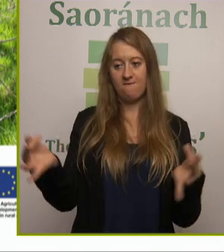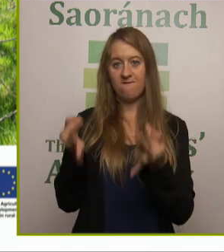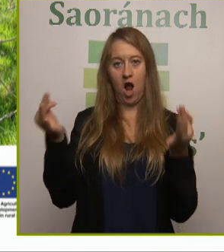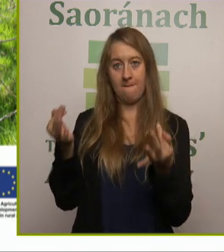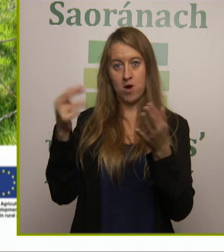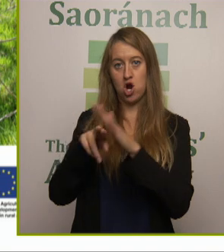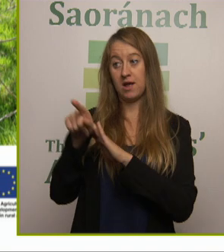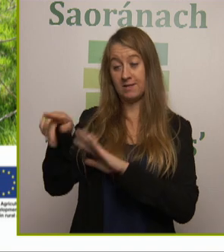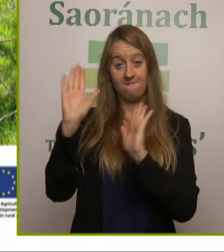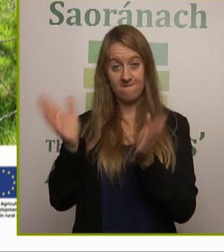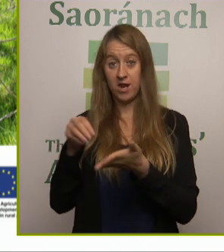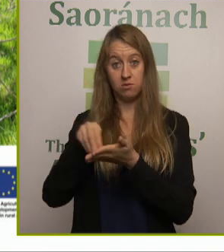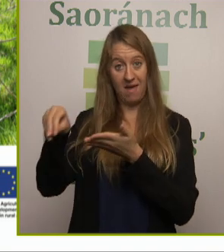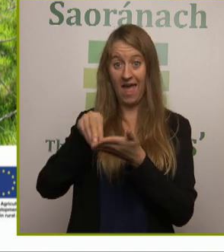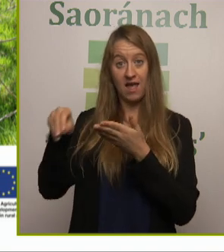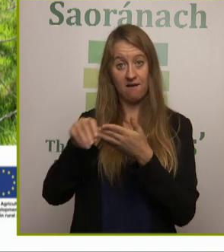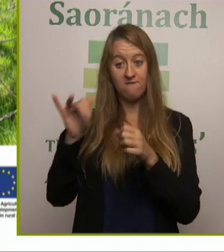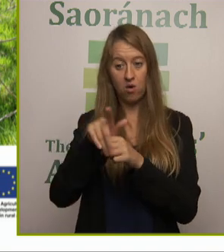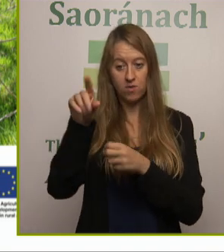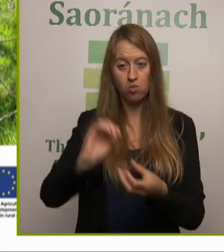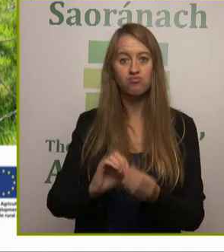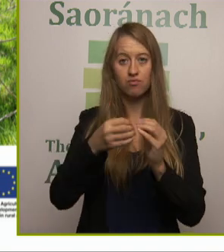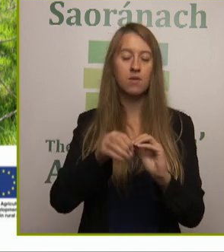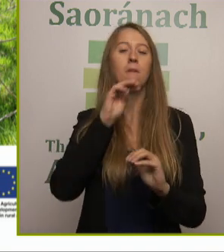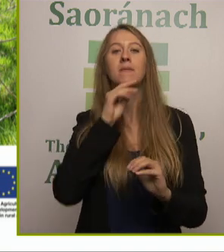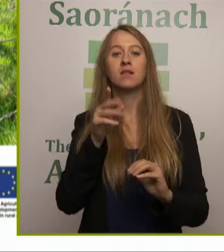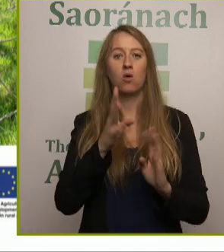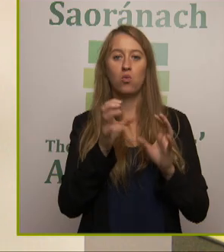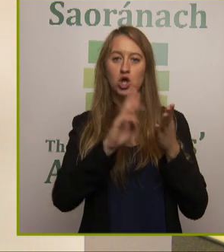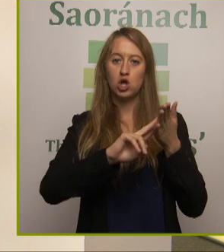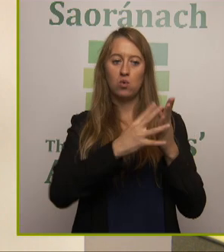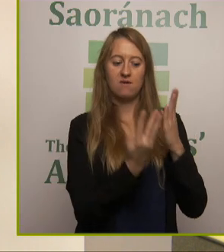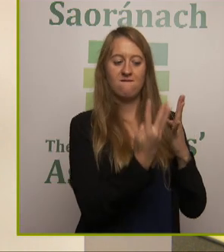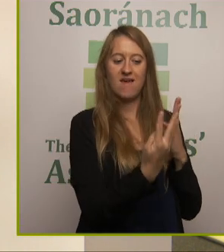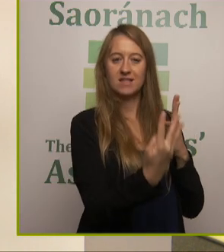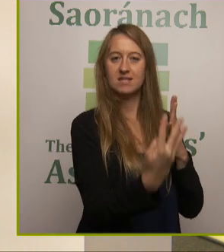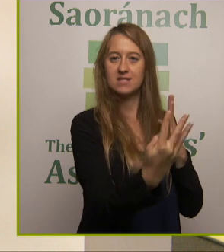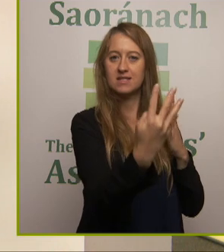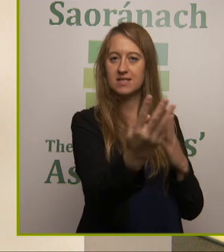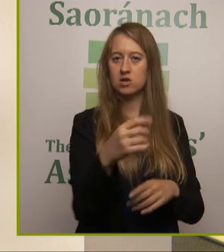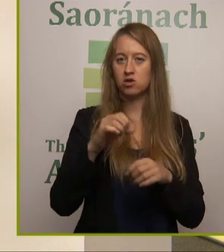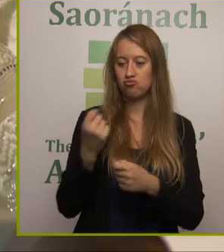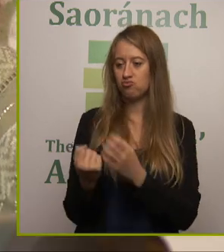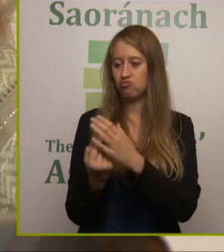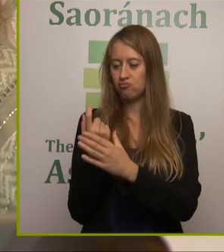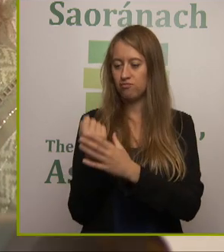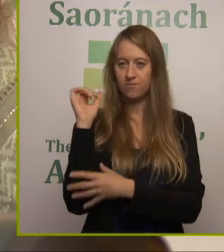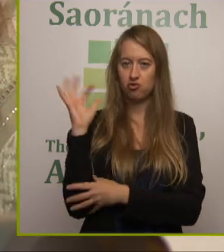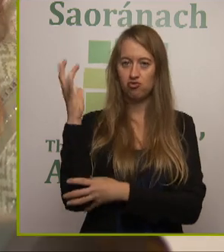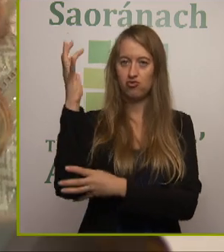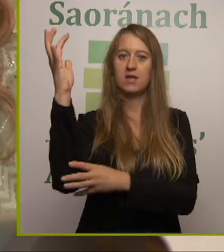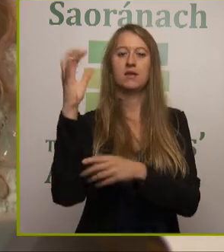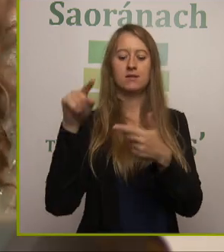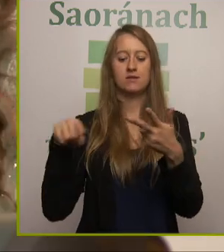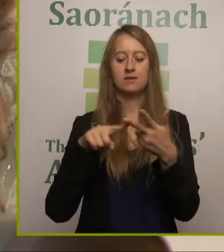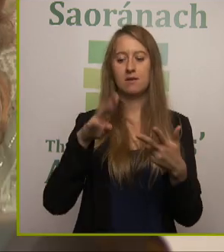they fence, we plant trees, we look at their drainage and we put in things like silt traps and we give them pumps as